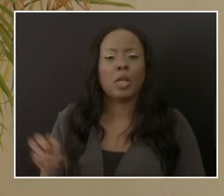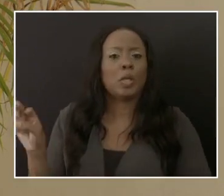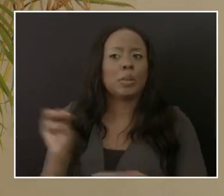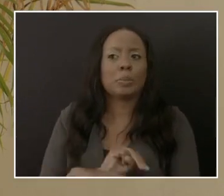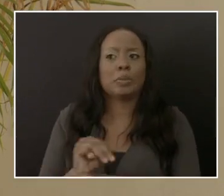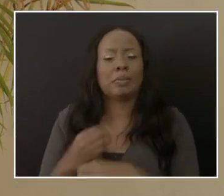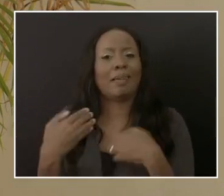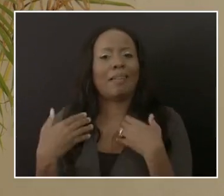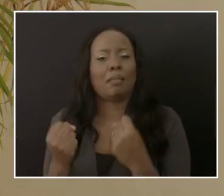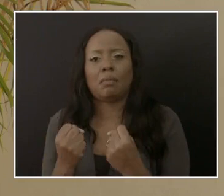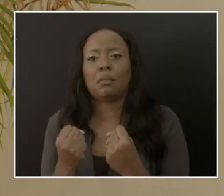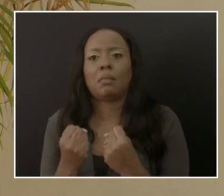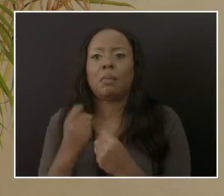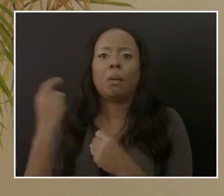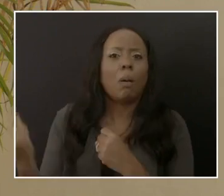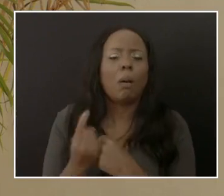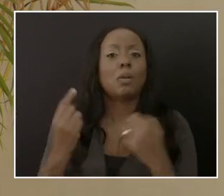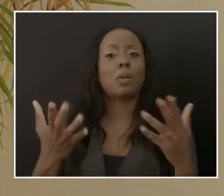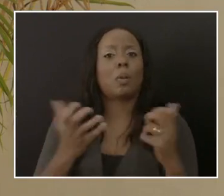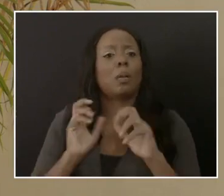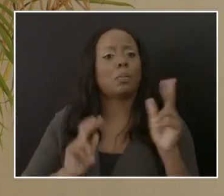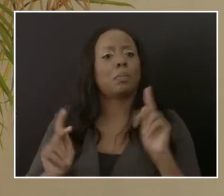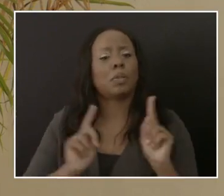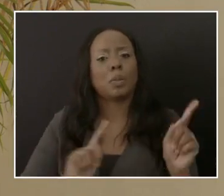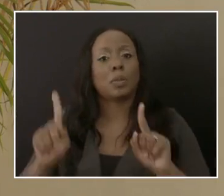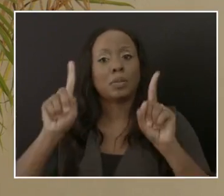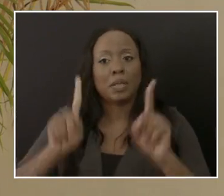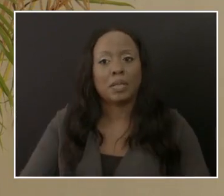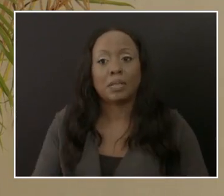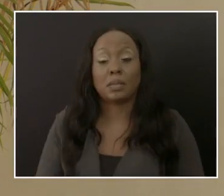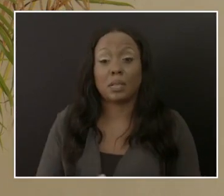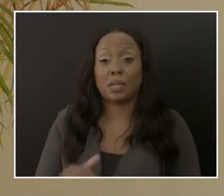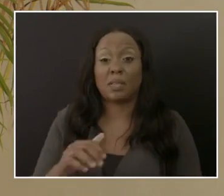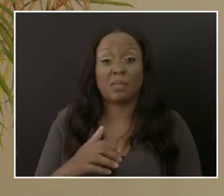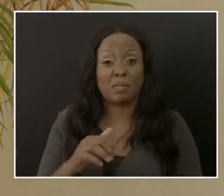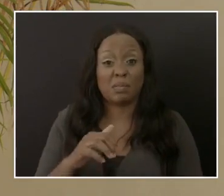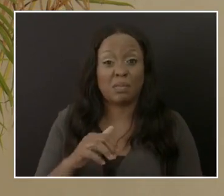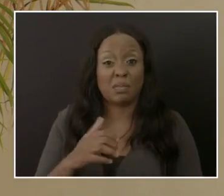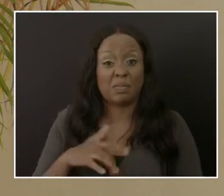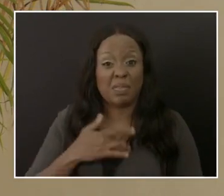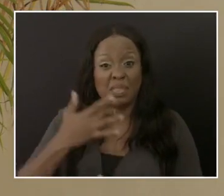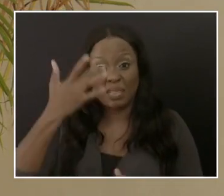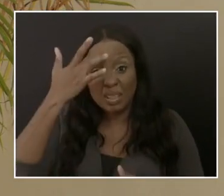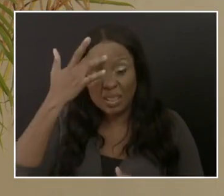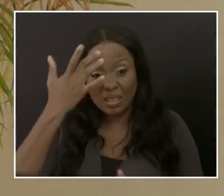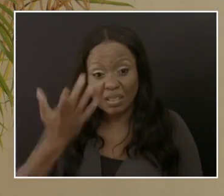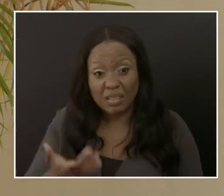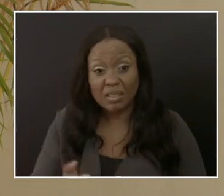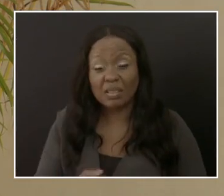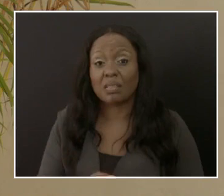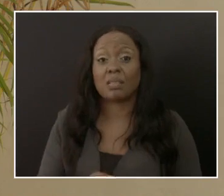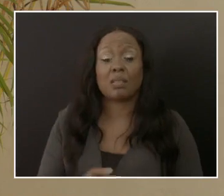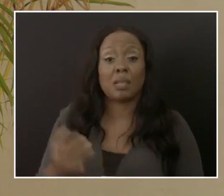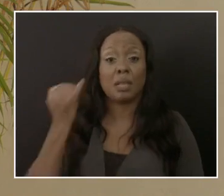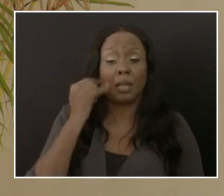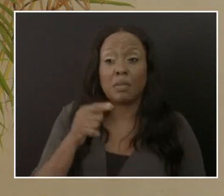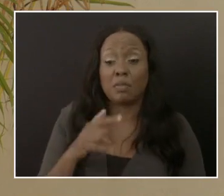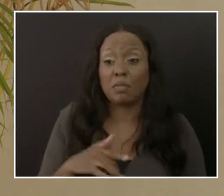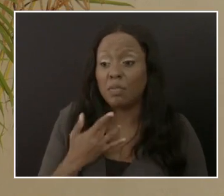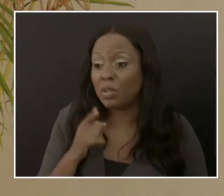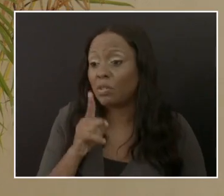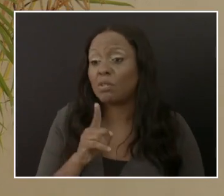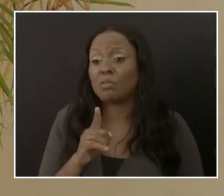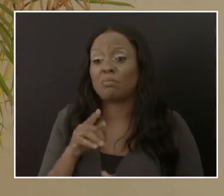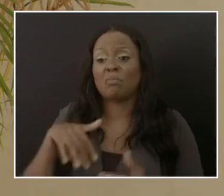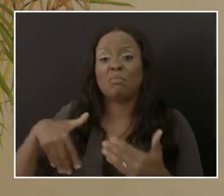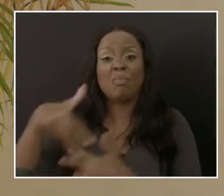persons continue to be tested. If you are not well, come forward and be tested. If you think you have been in contact with anyone, come forward and be